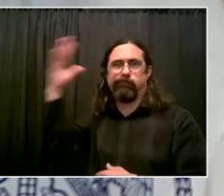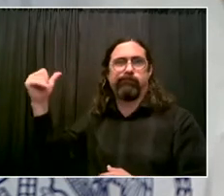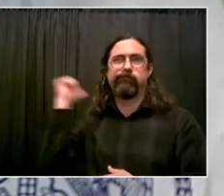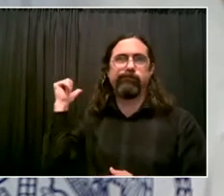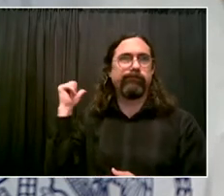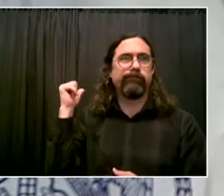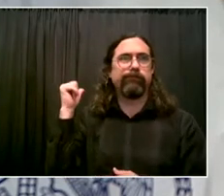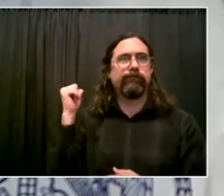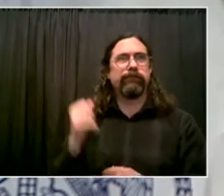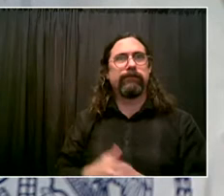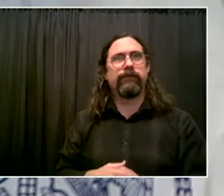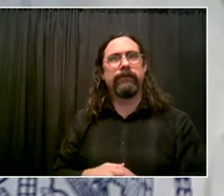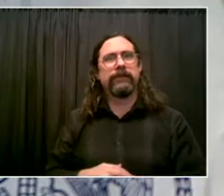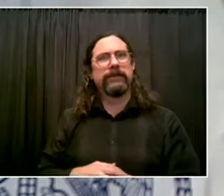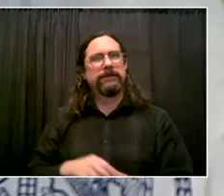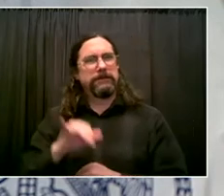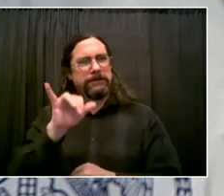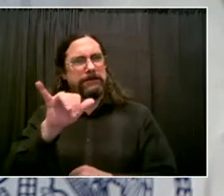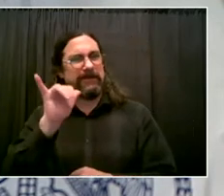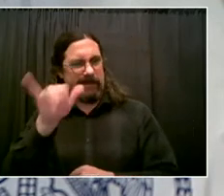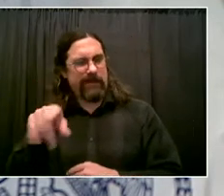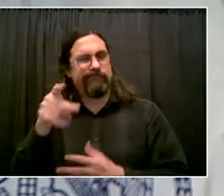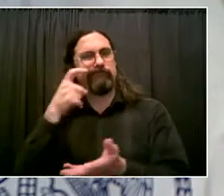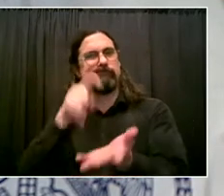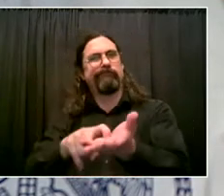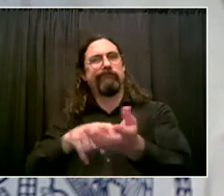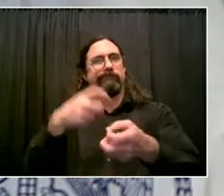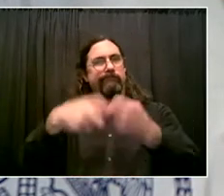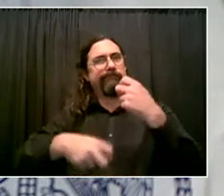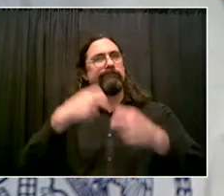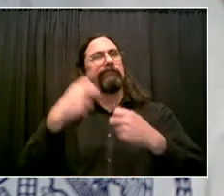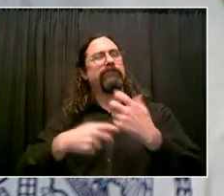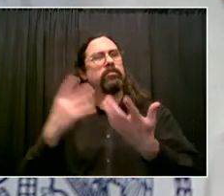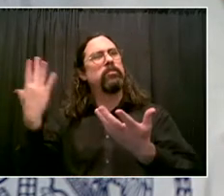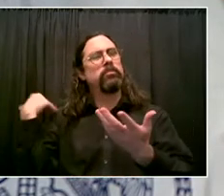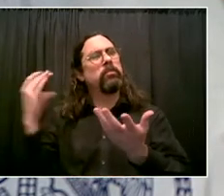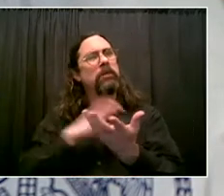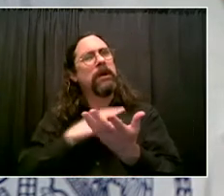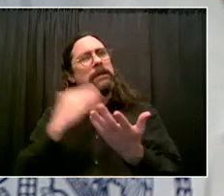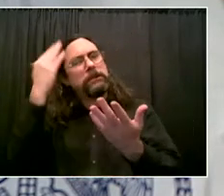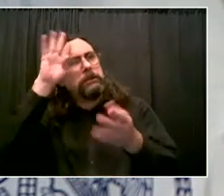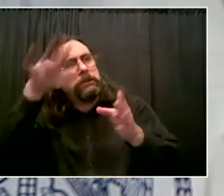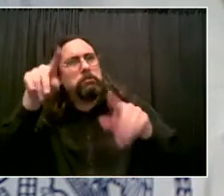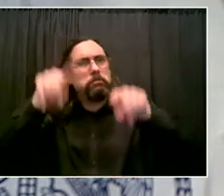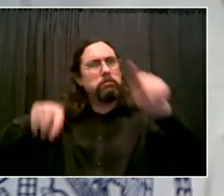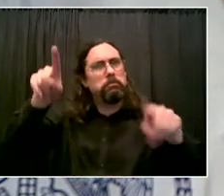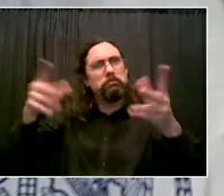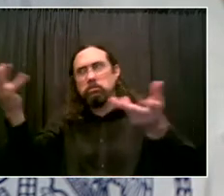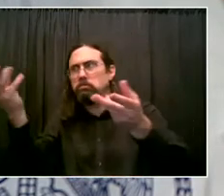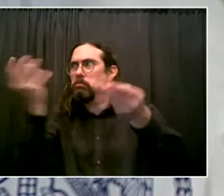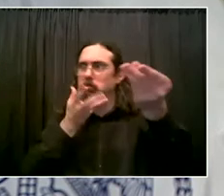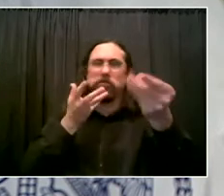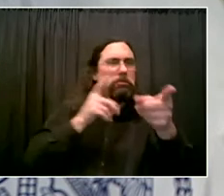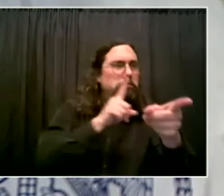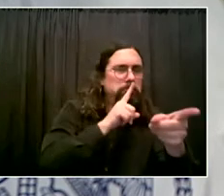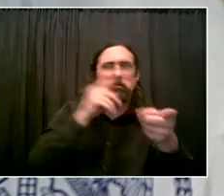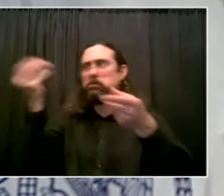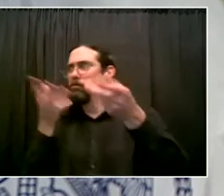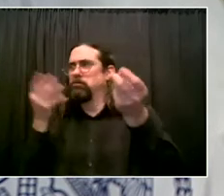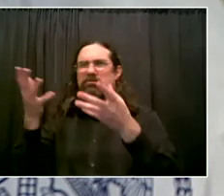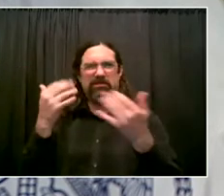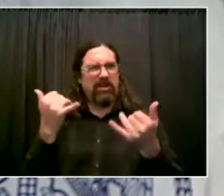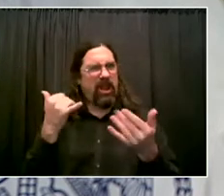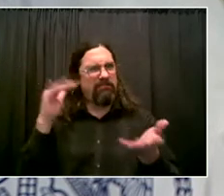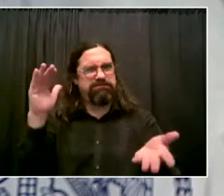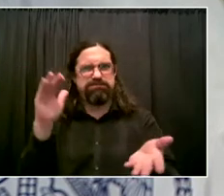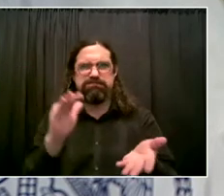district attorneys, areas where some smart tweaks and revisions could really help to ensure that we can get gun violence cases completed and